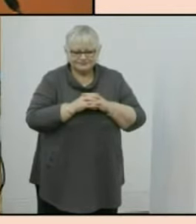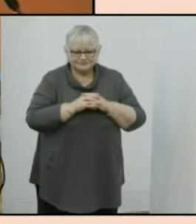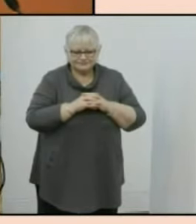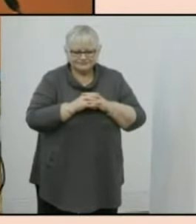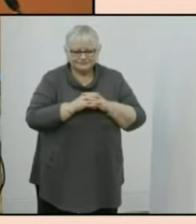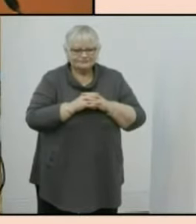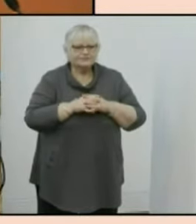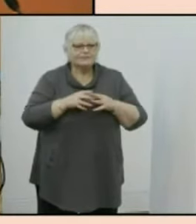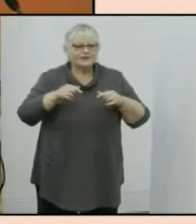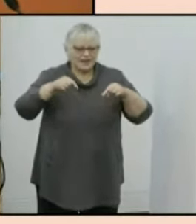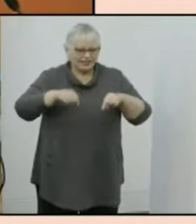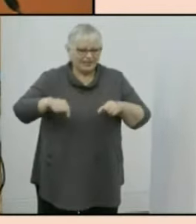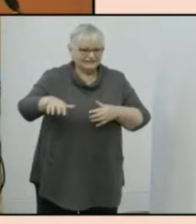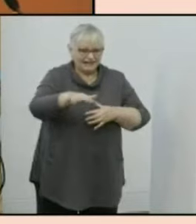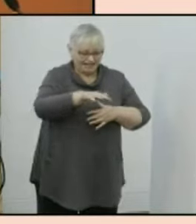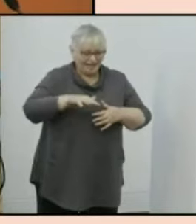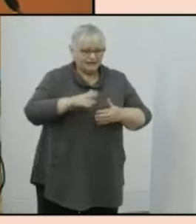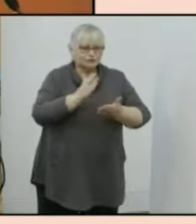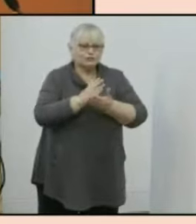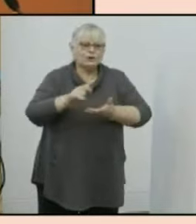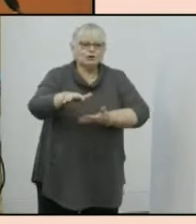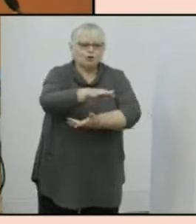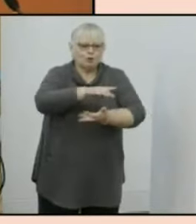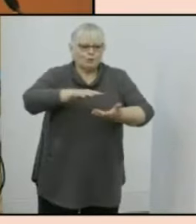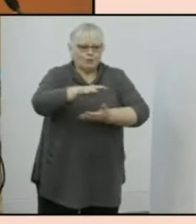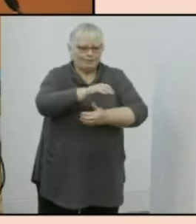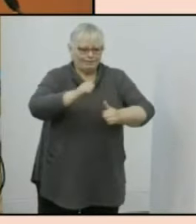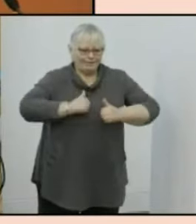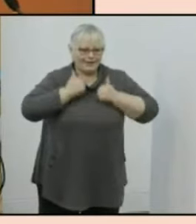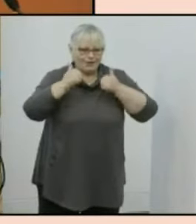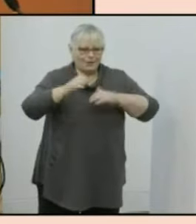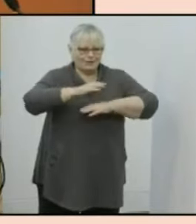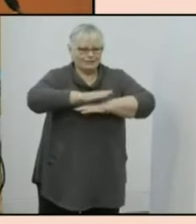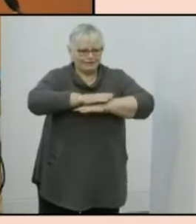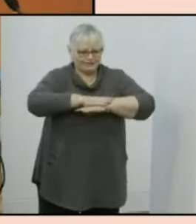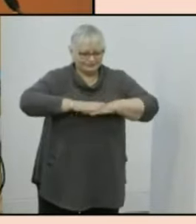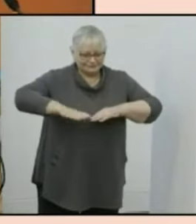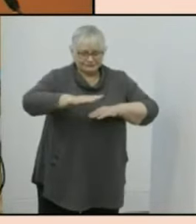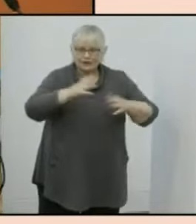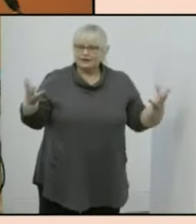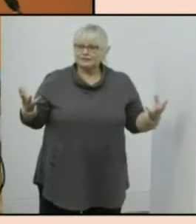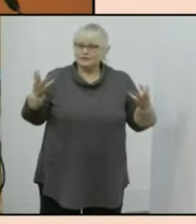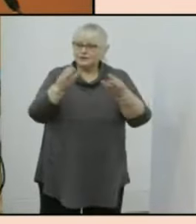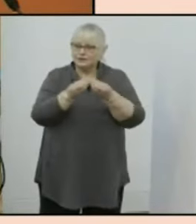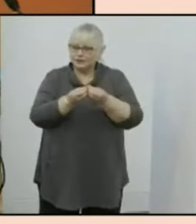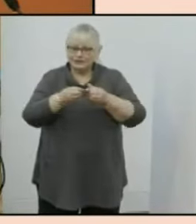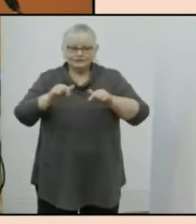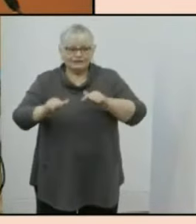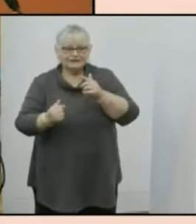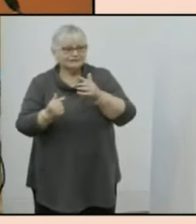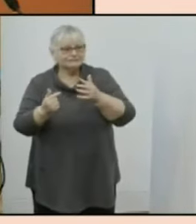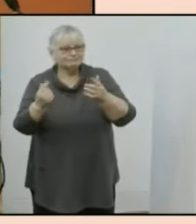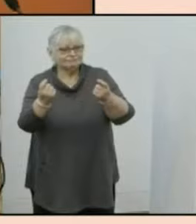this land is not all land we've all come together today for this grand occasion